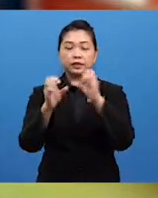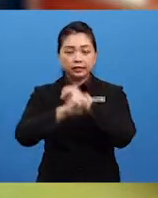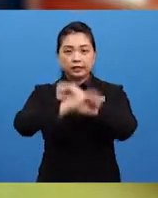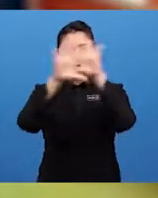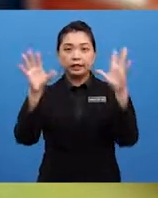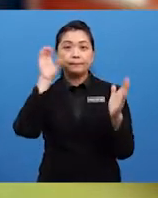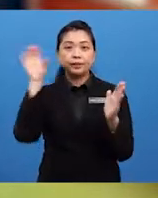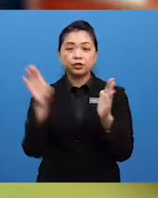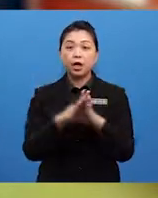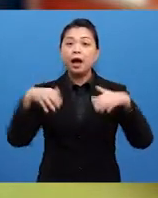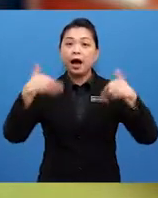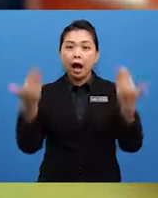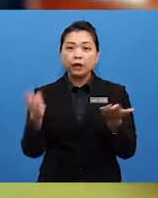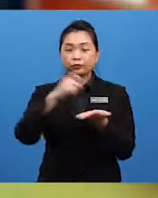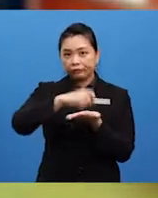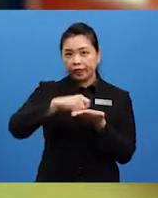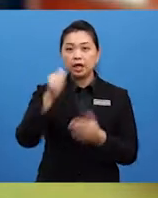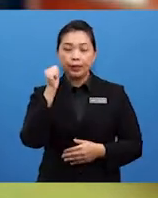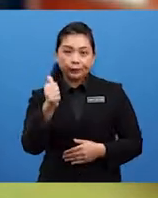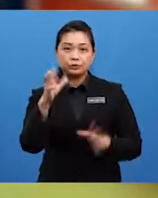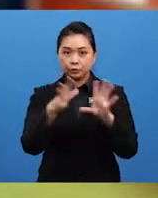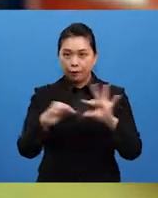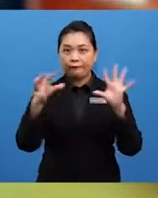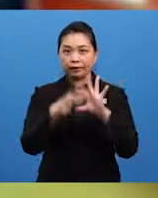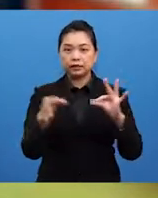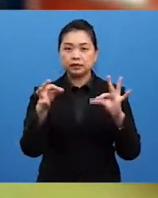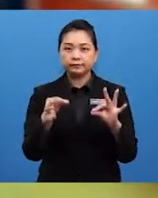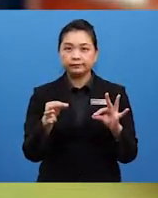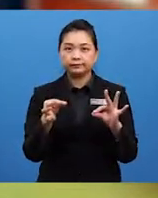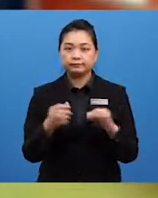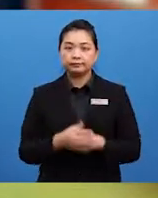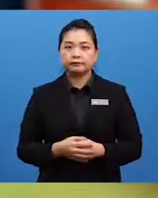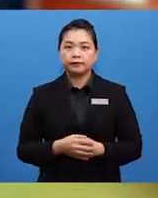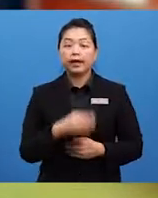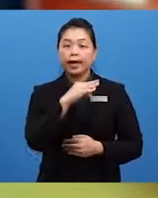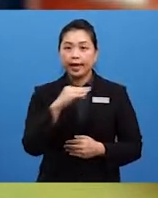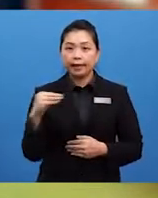gives you a clearer picture on how to write a good story.